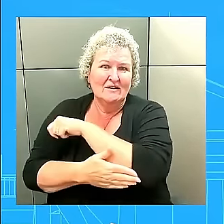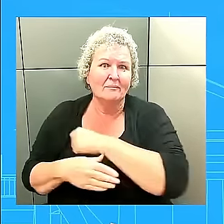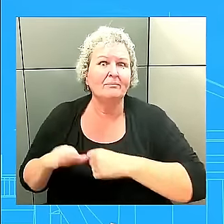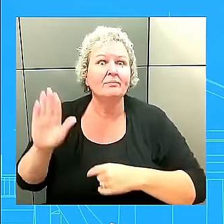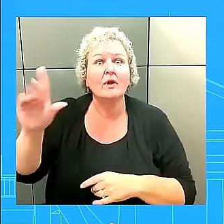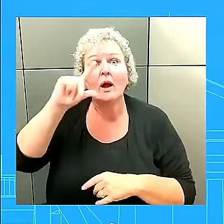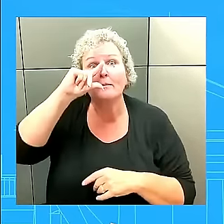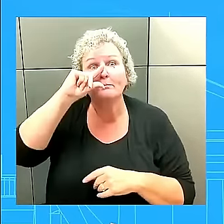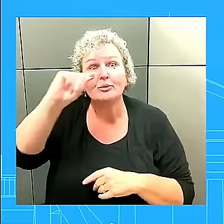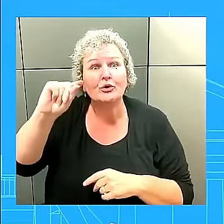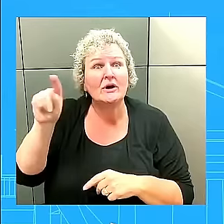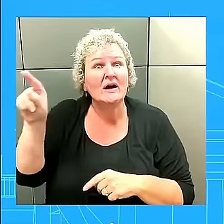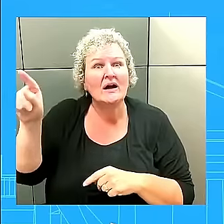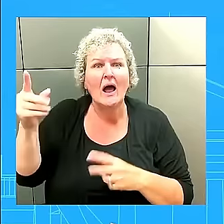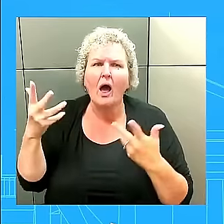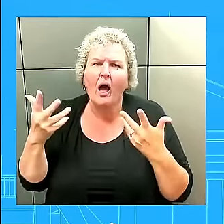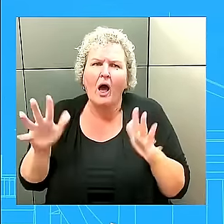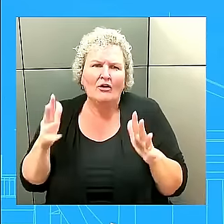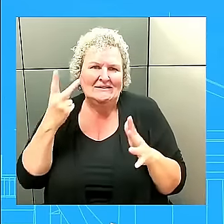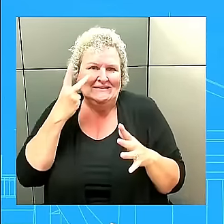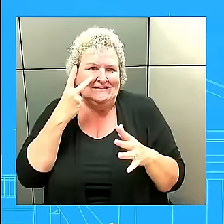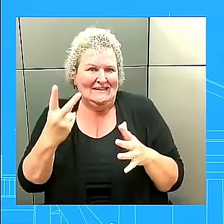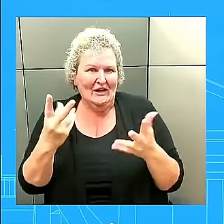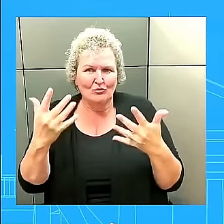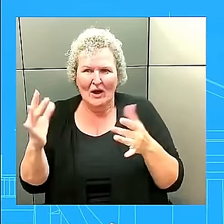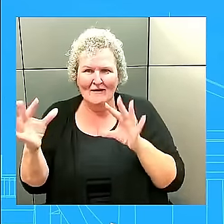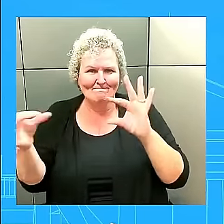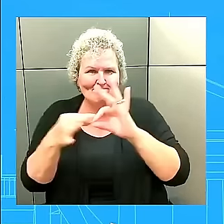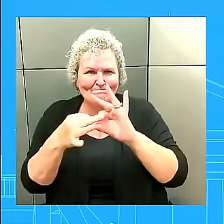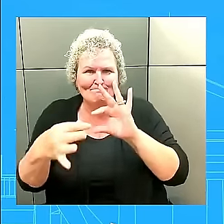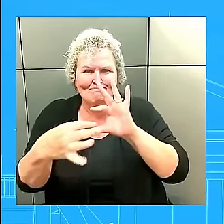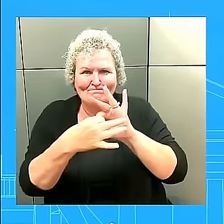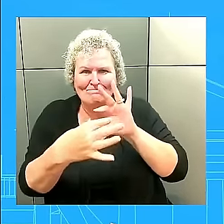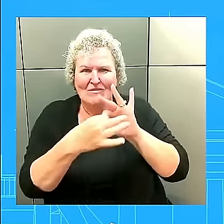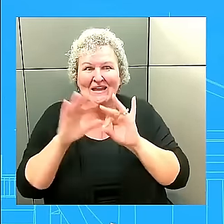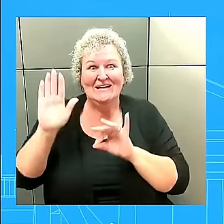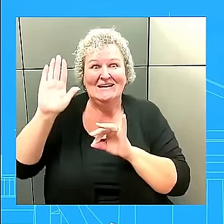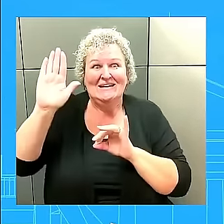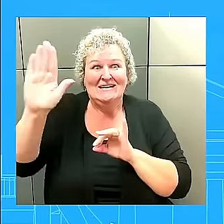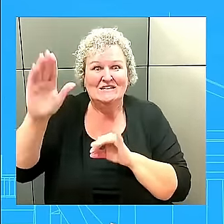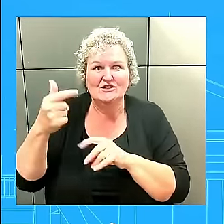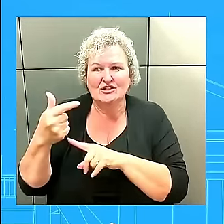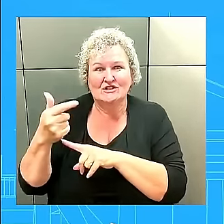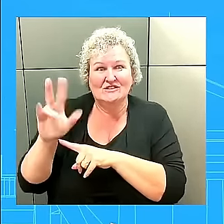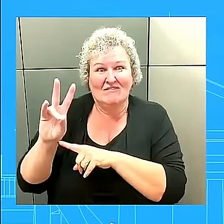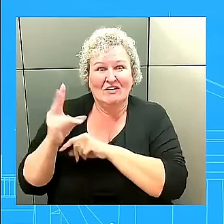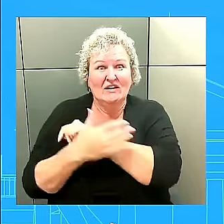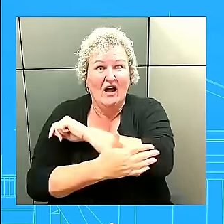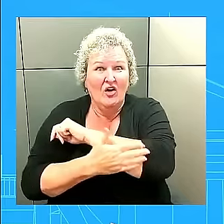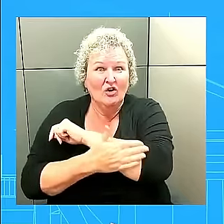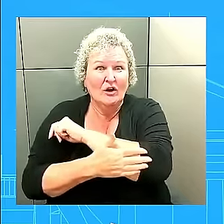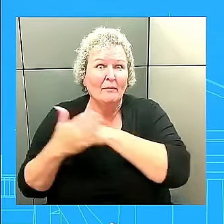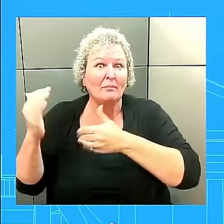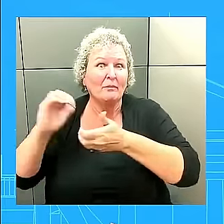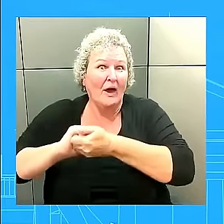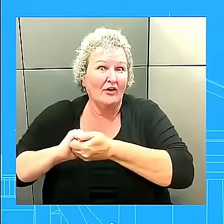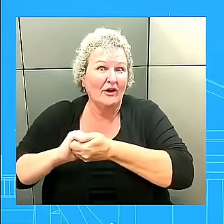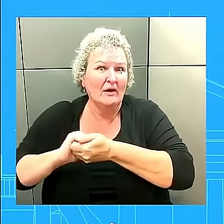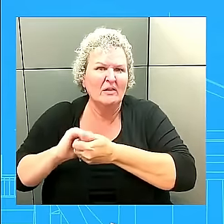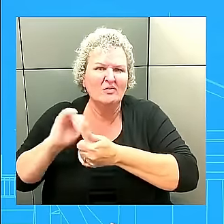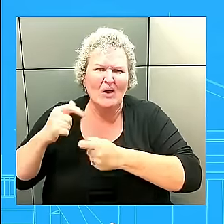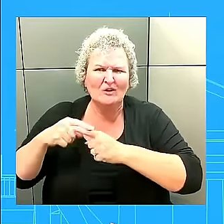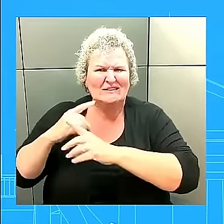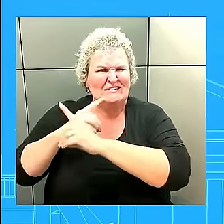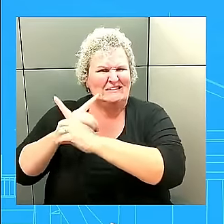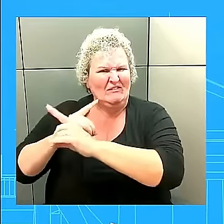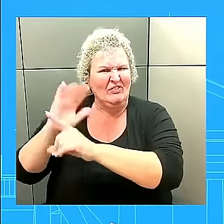to defend shared values. And yep, that's it. Thank you. Sorry. I had an extra page in there, and I wasn't sure